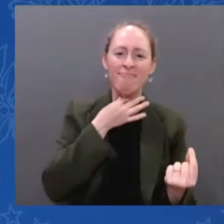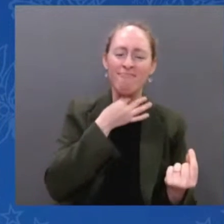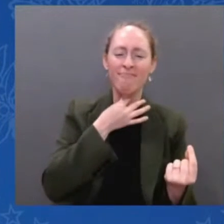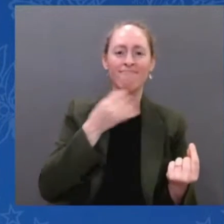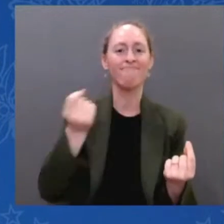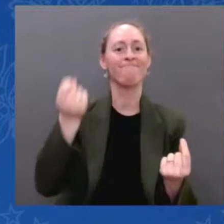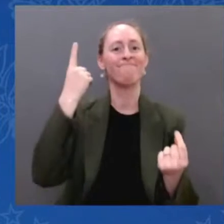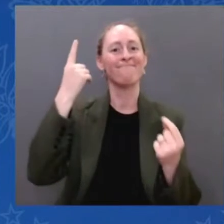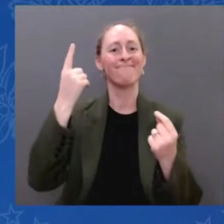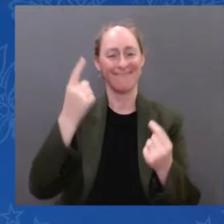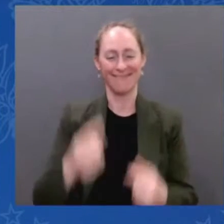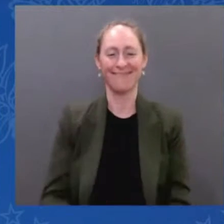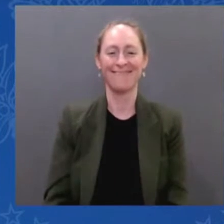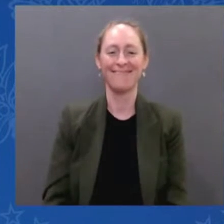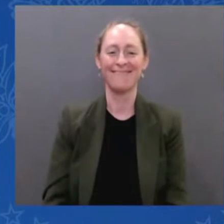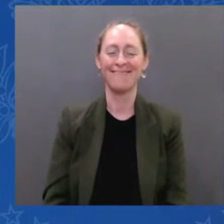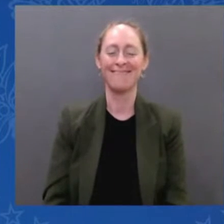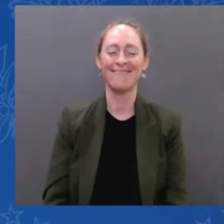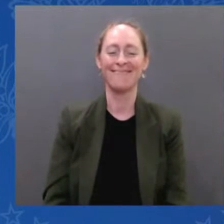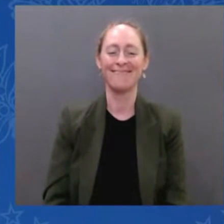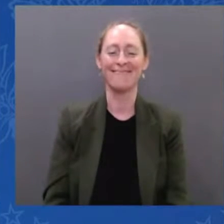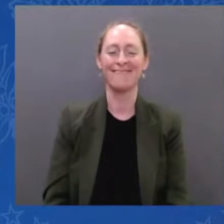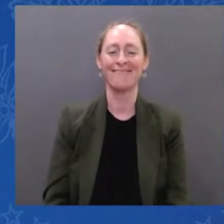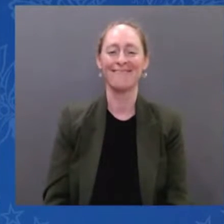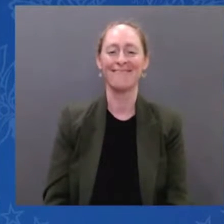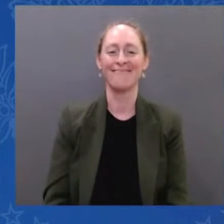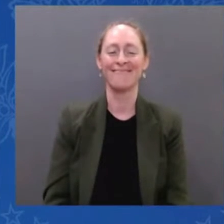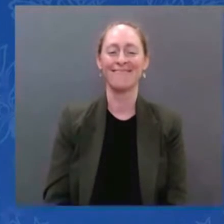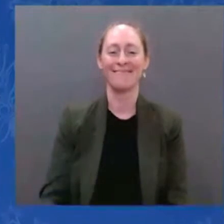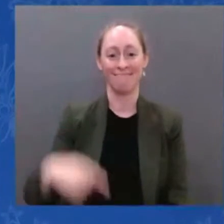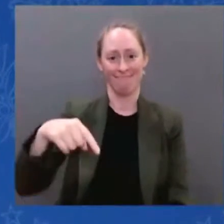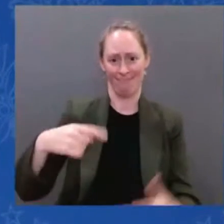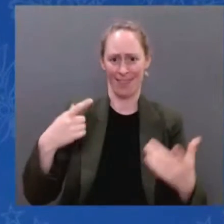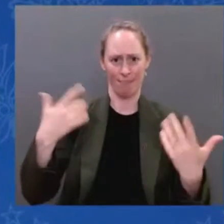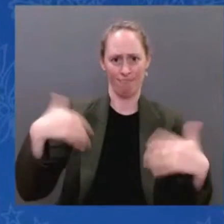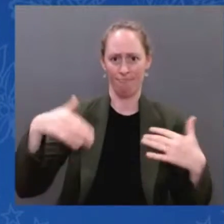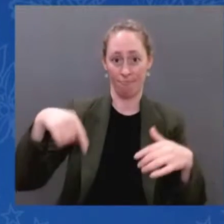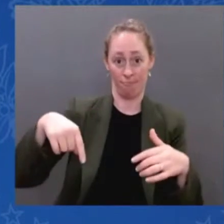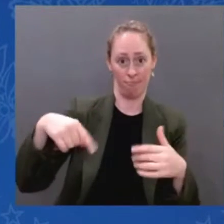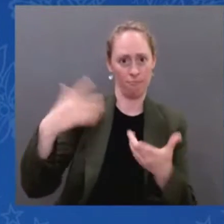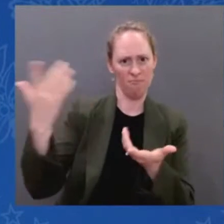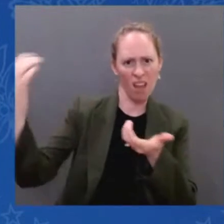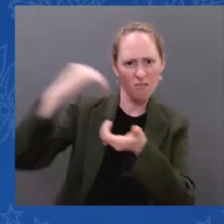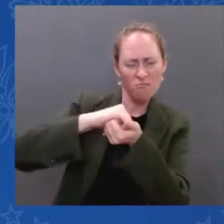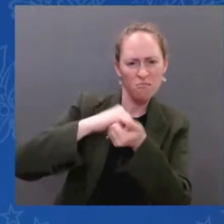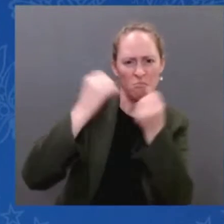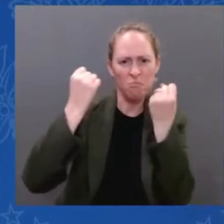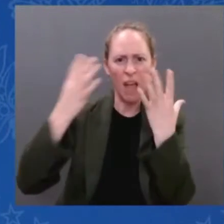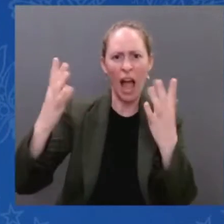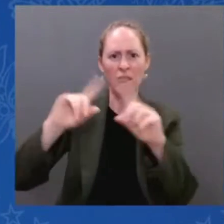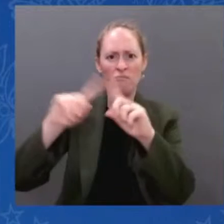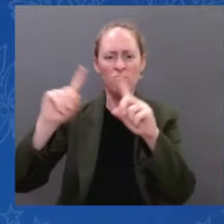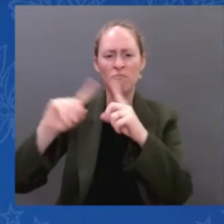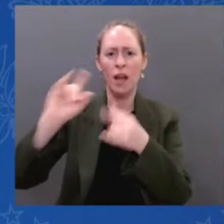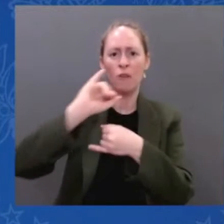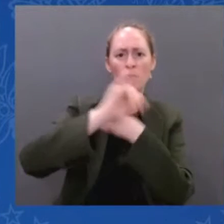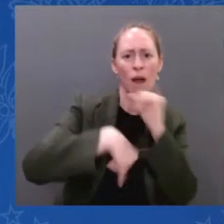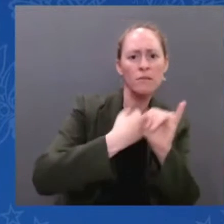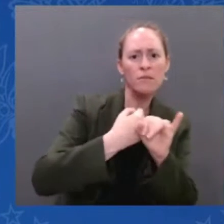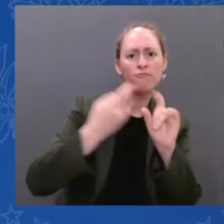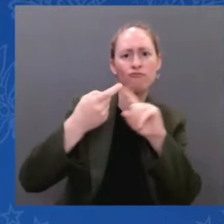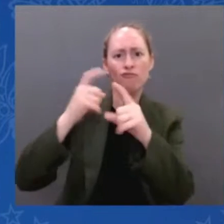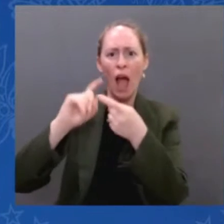that govern our cooperation in space. This telescope is one of humanity's great